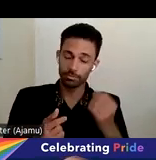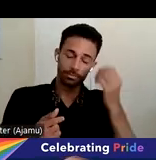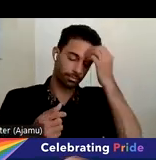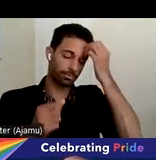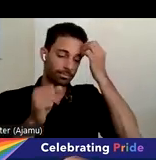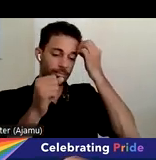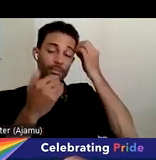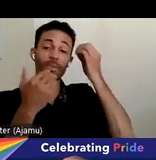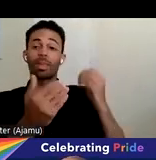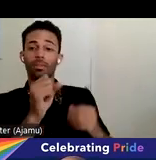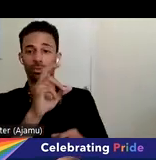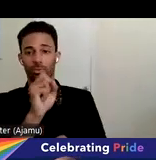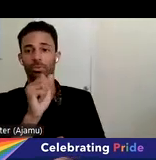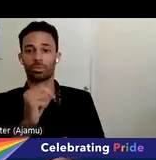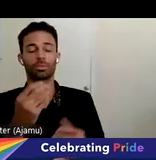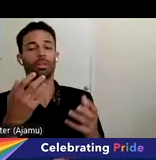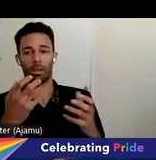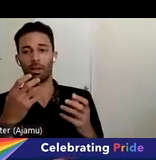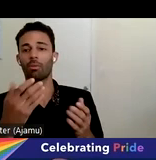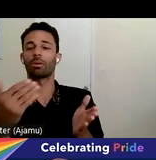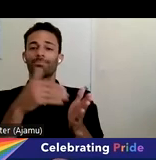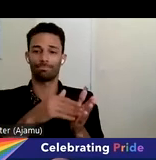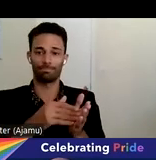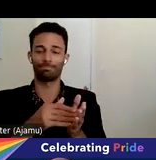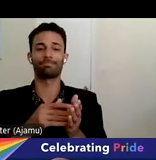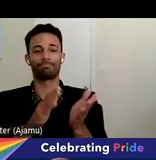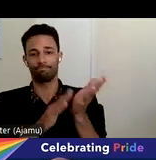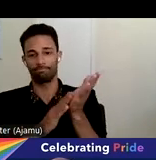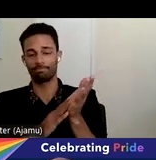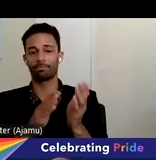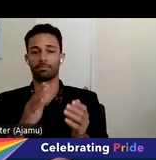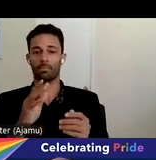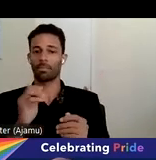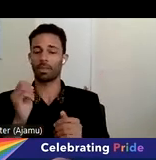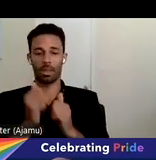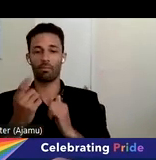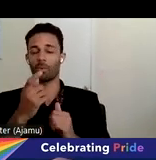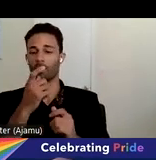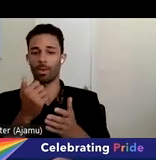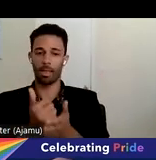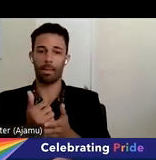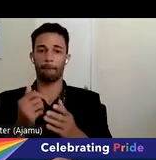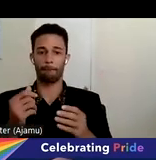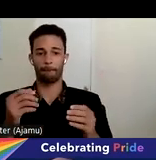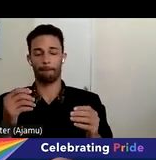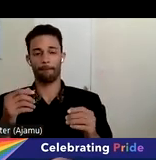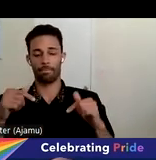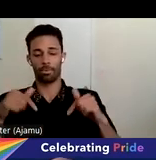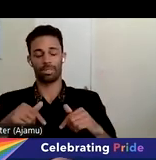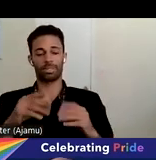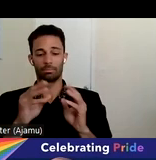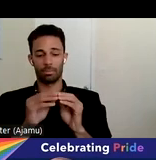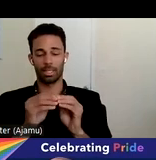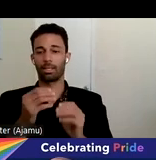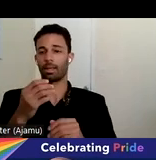um i just want to echo all of the appreciation shown to everyone who helped put together this meeting and also the meeting of the work